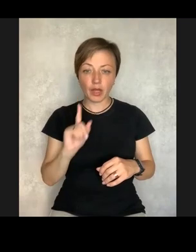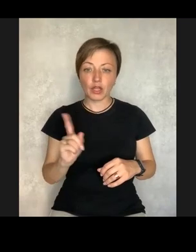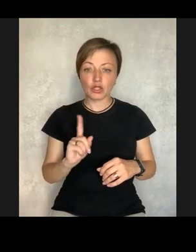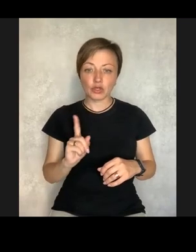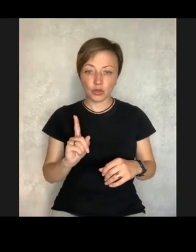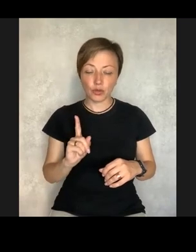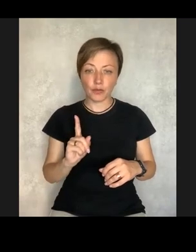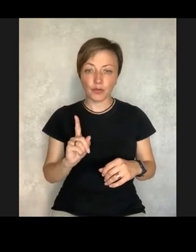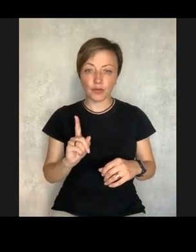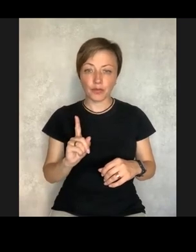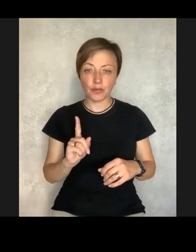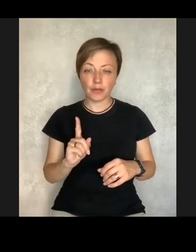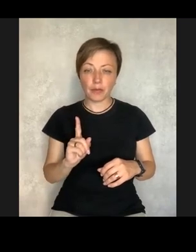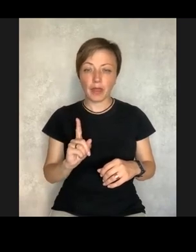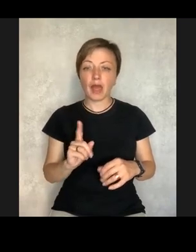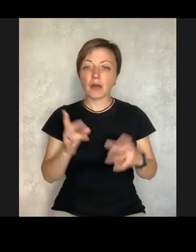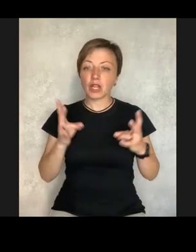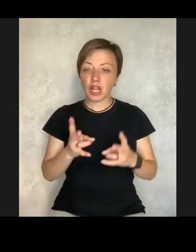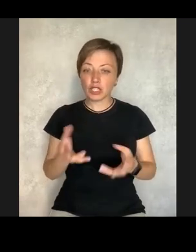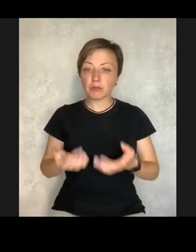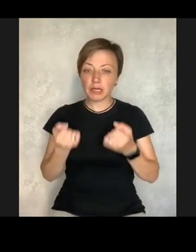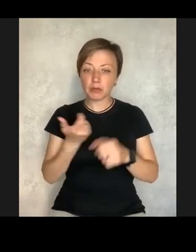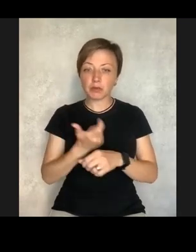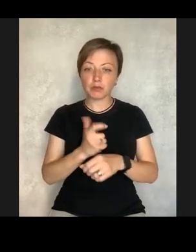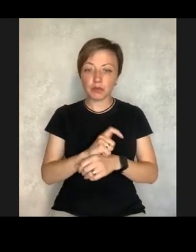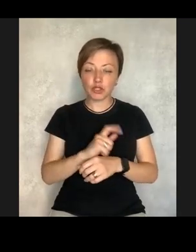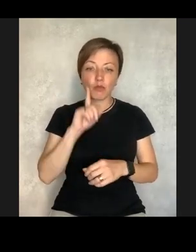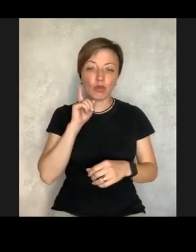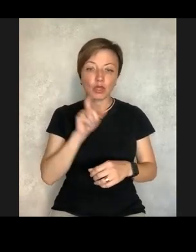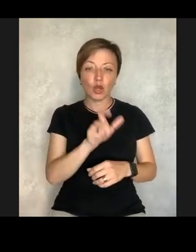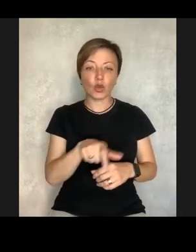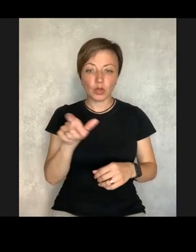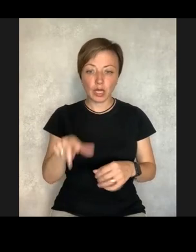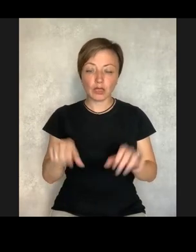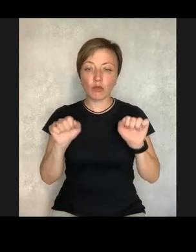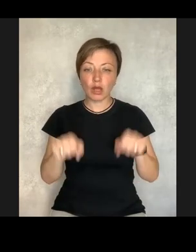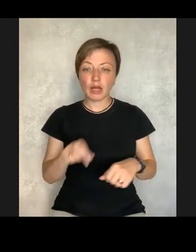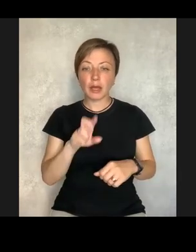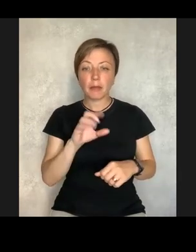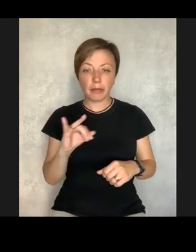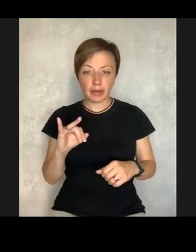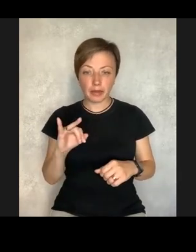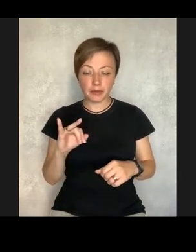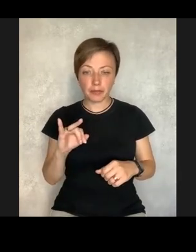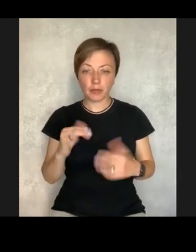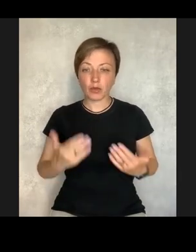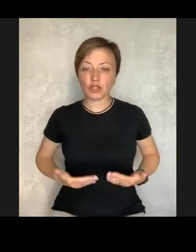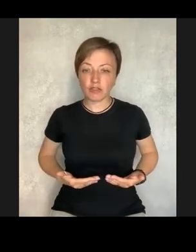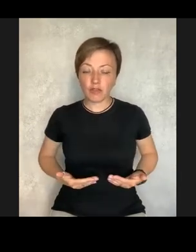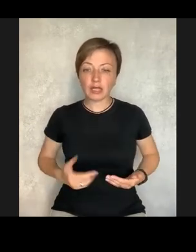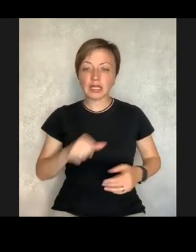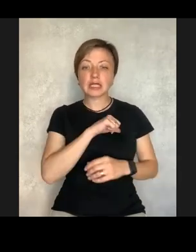because with the due support and care, most young adults could be able